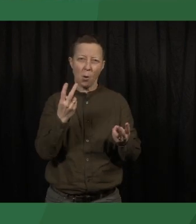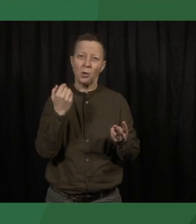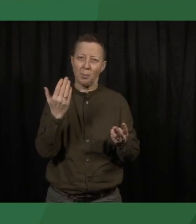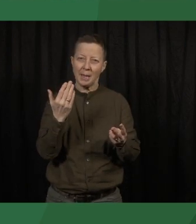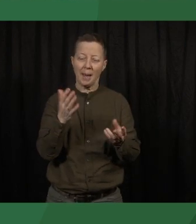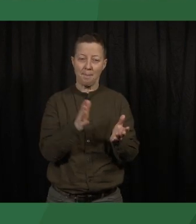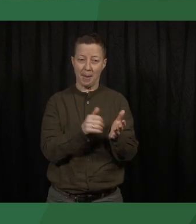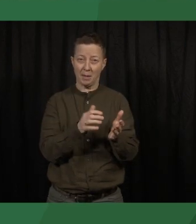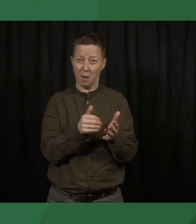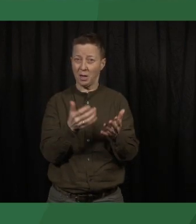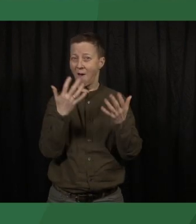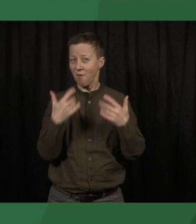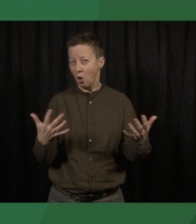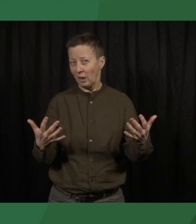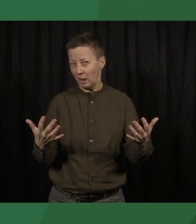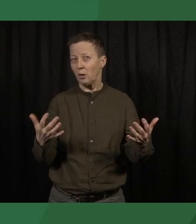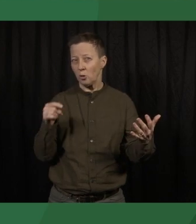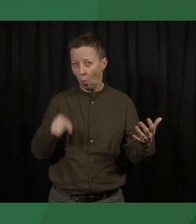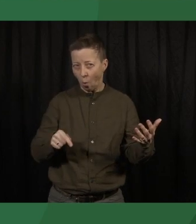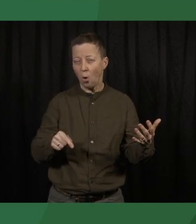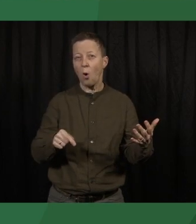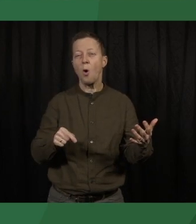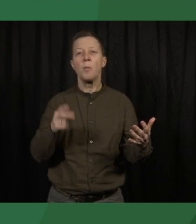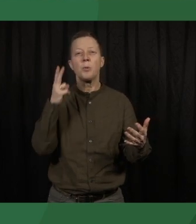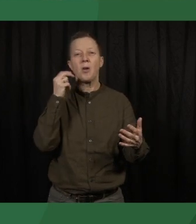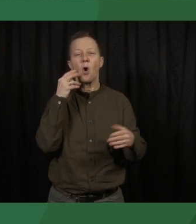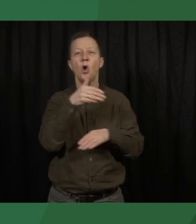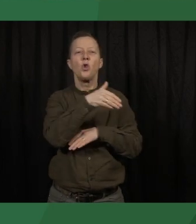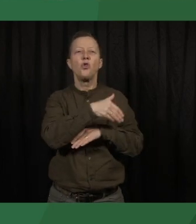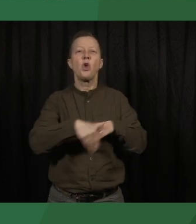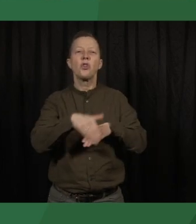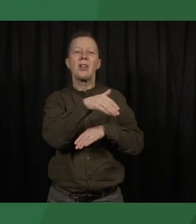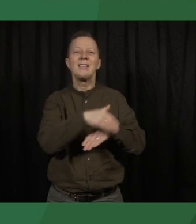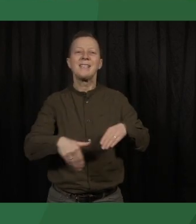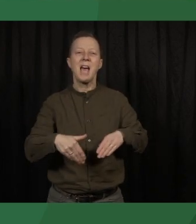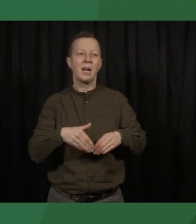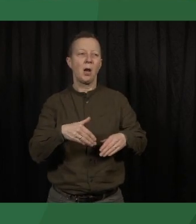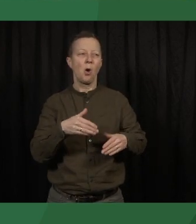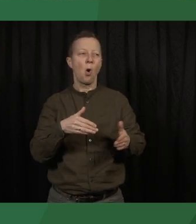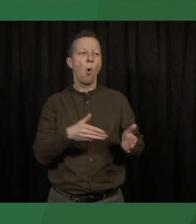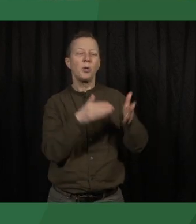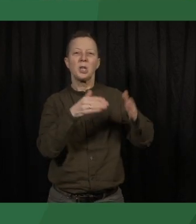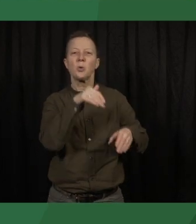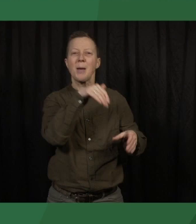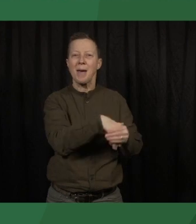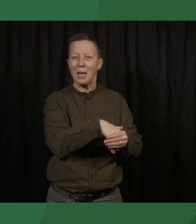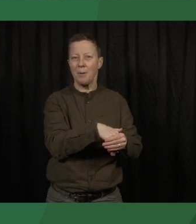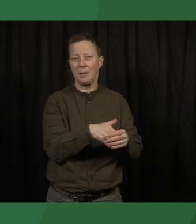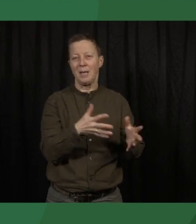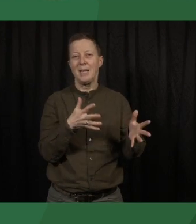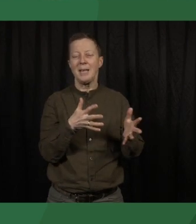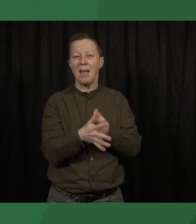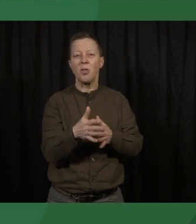increasingly common to neutralize opposition members through the gaze of